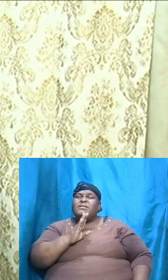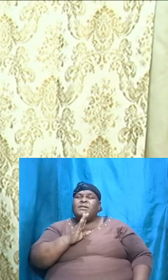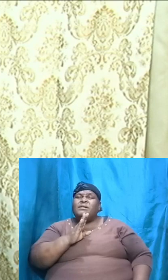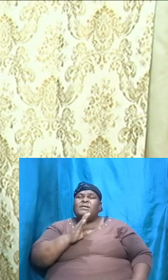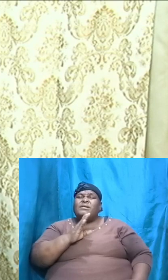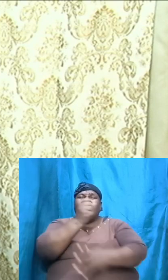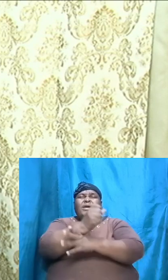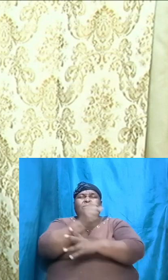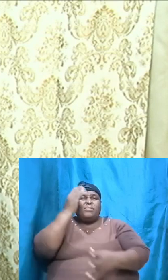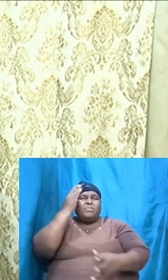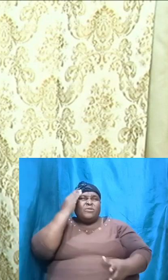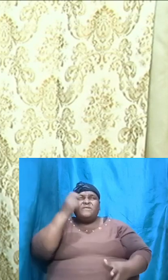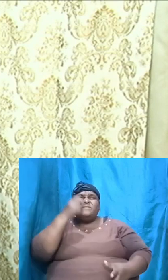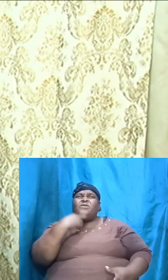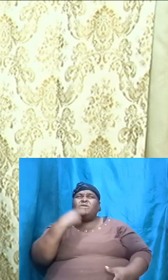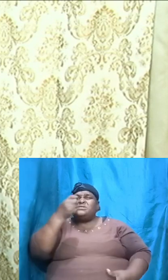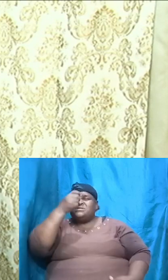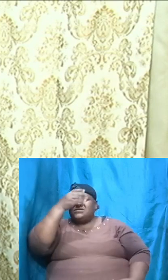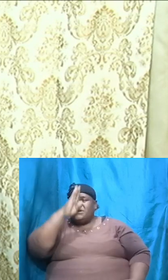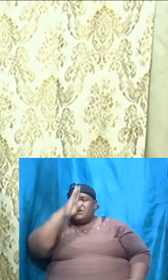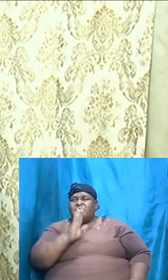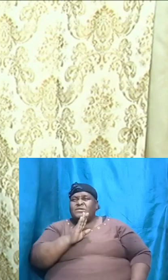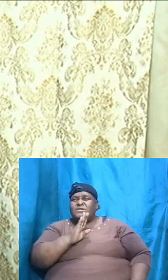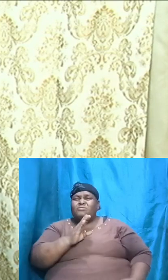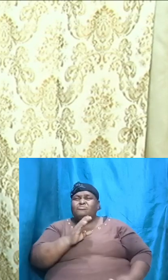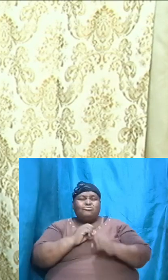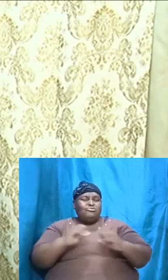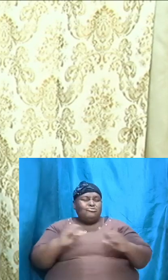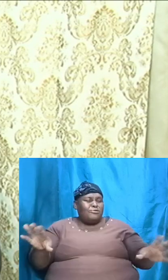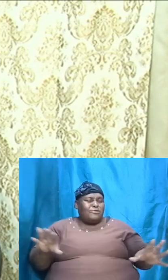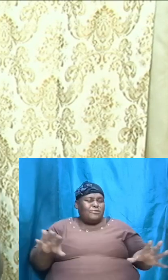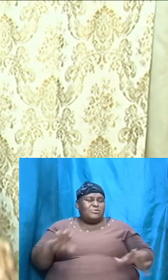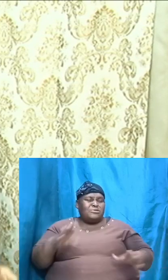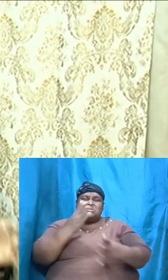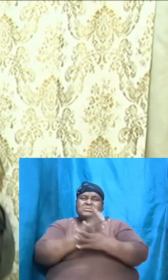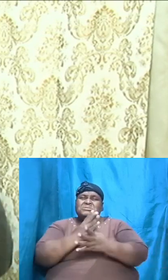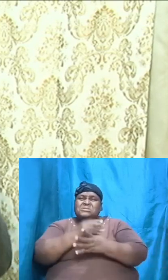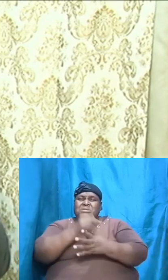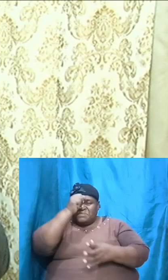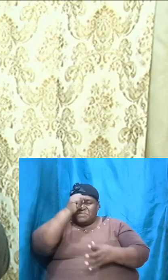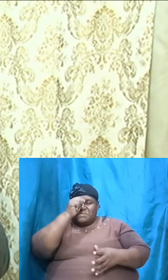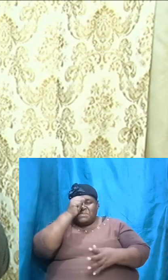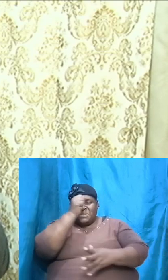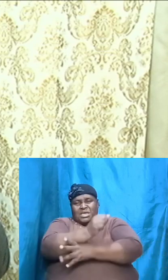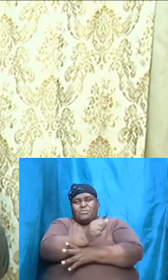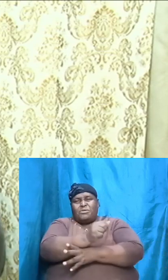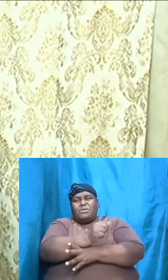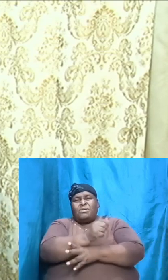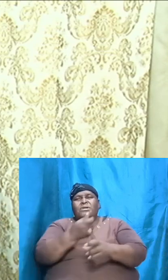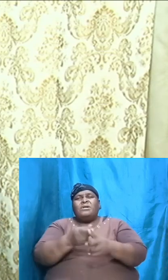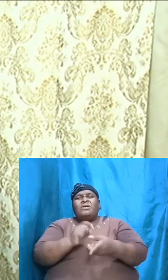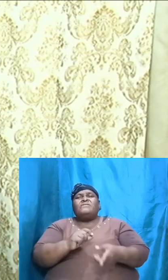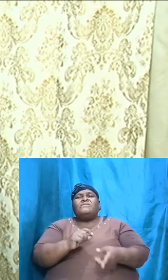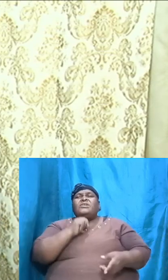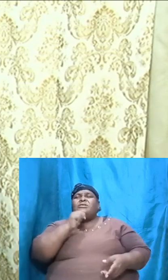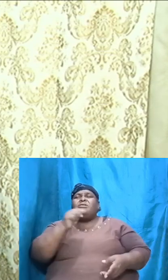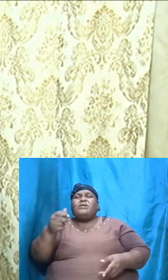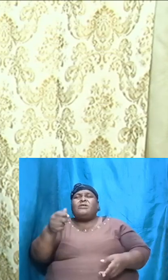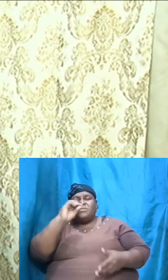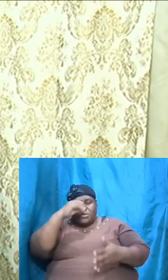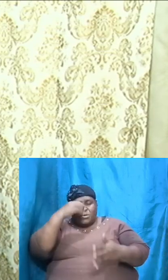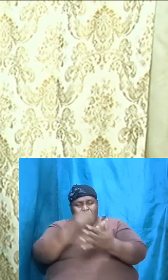and nothing would stop this man from being obedient to the voice of Almighty God